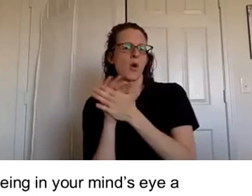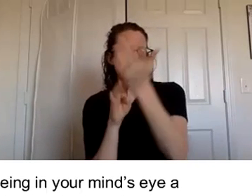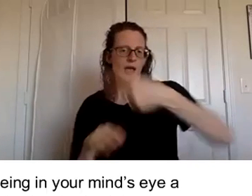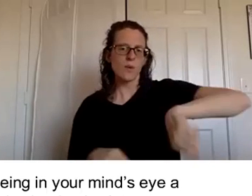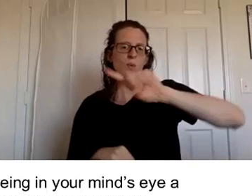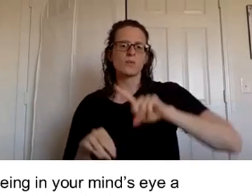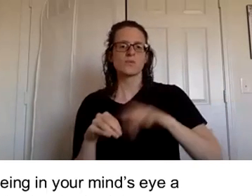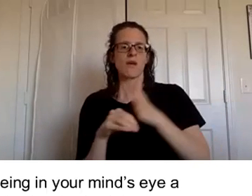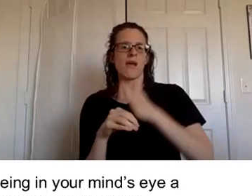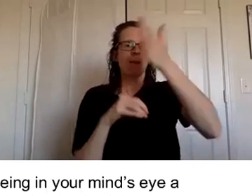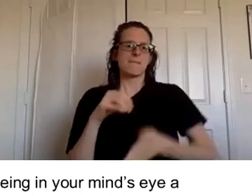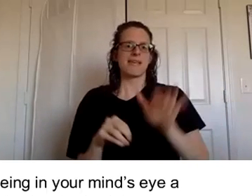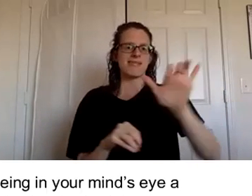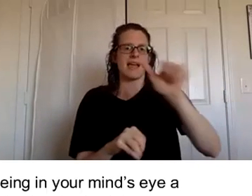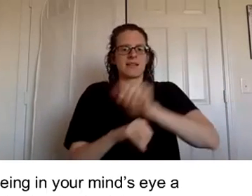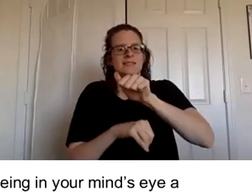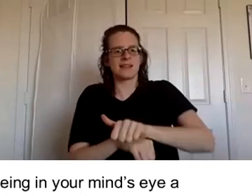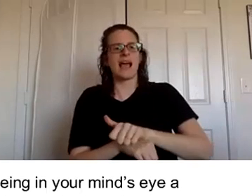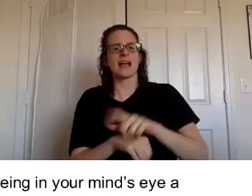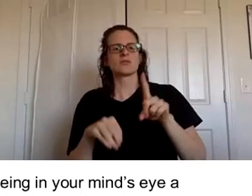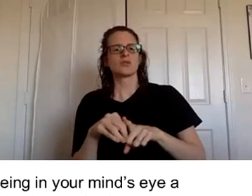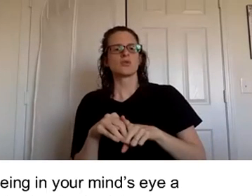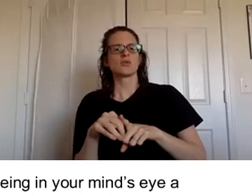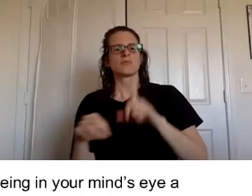the task necessary for your success